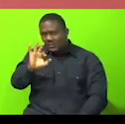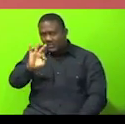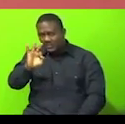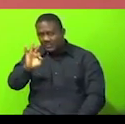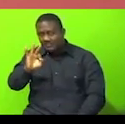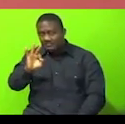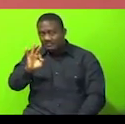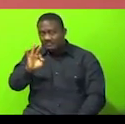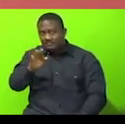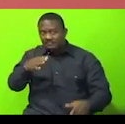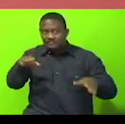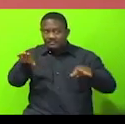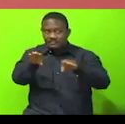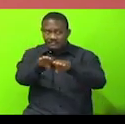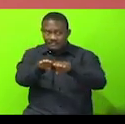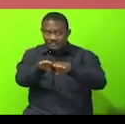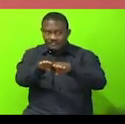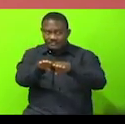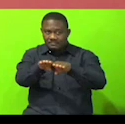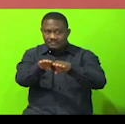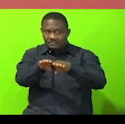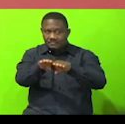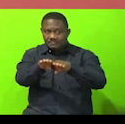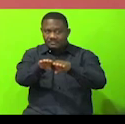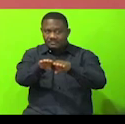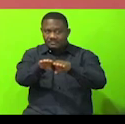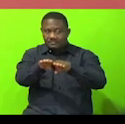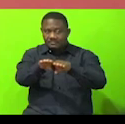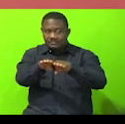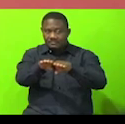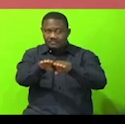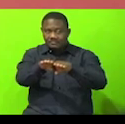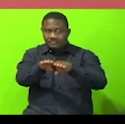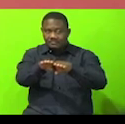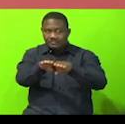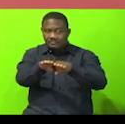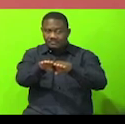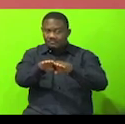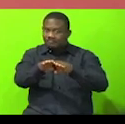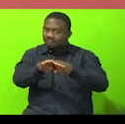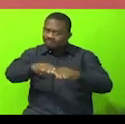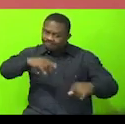adjourn the House indefinitely. That is, I